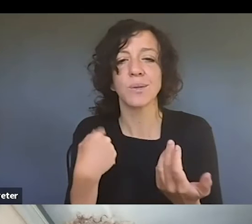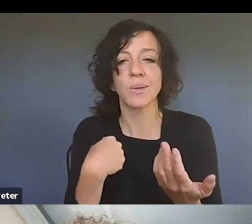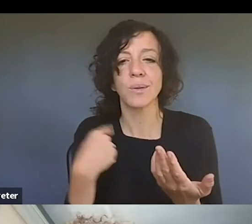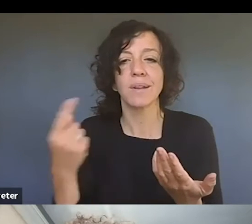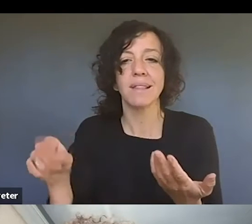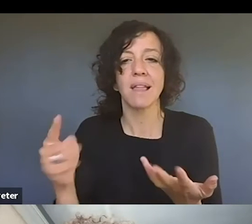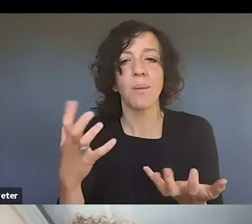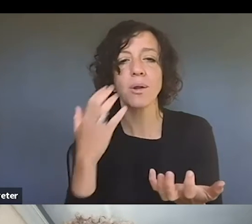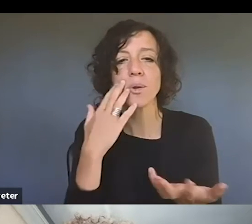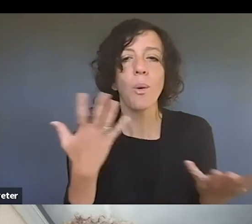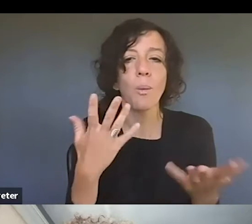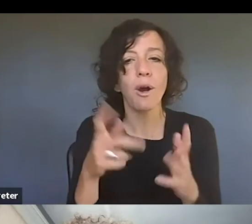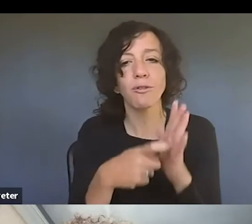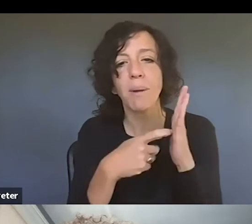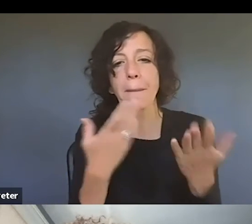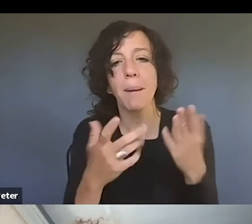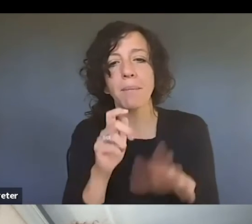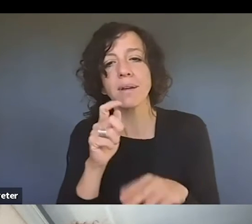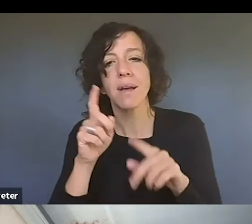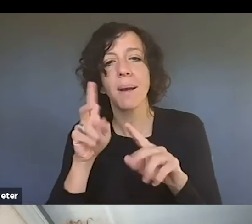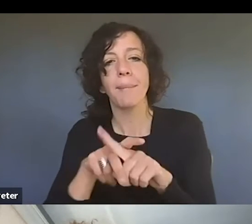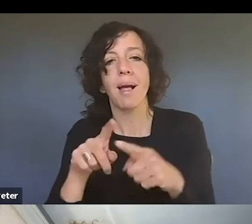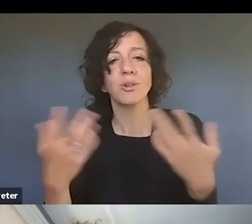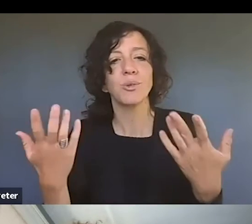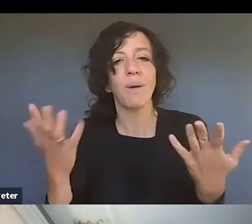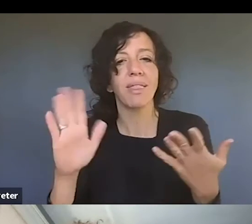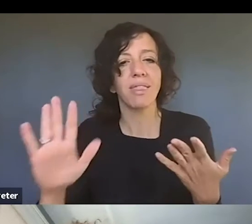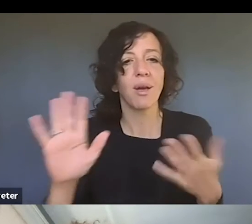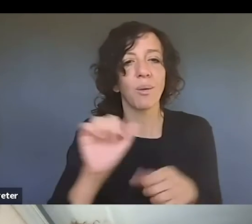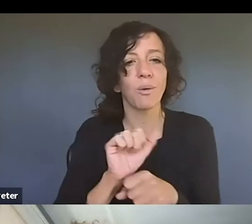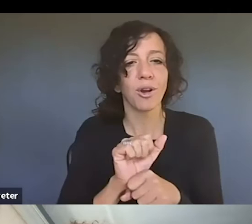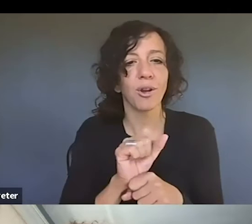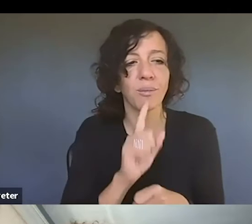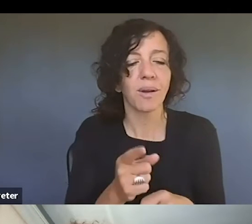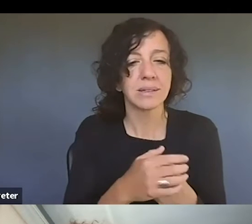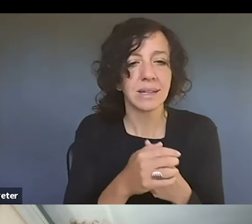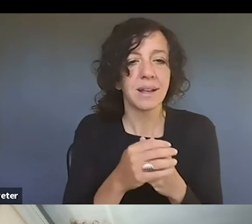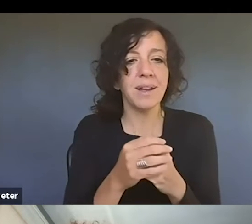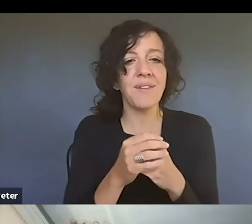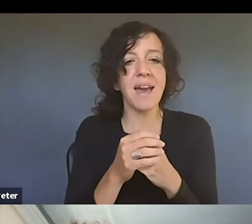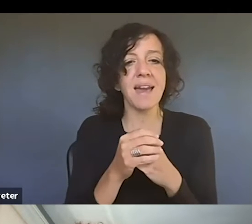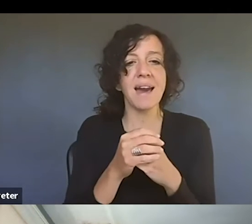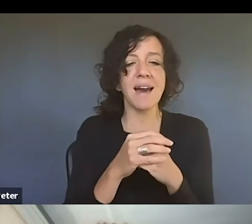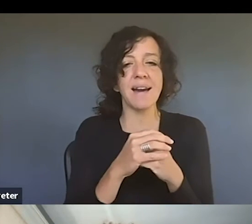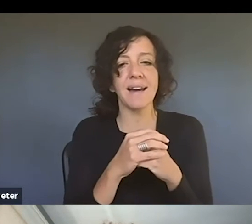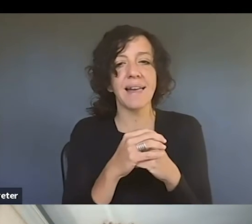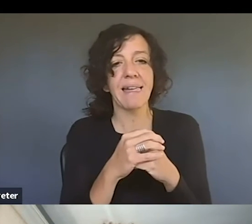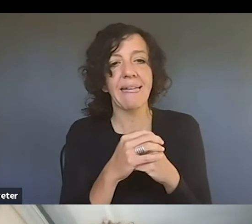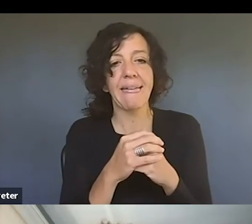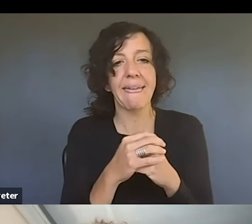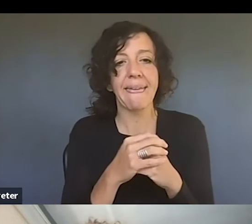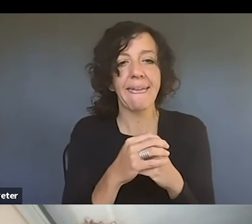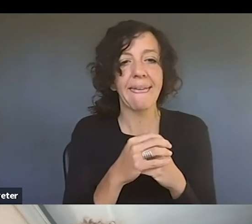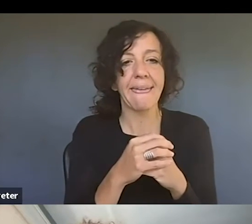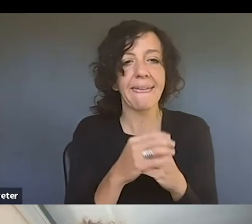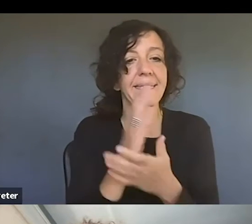you know, requirements might apply to what they were doing. And so, you know, all sorts of stuff comes up, um, some of